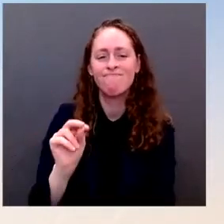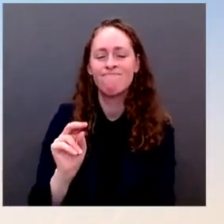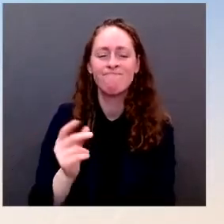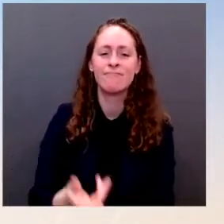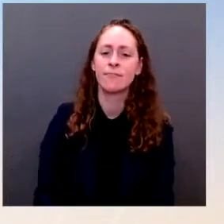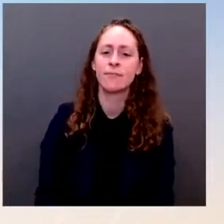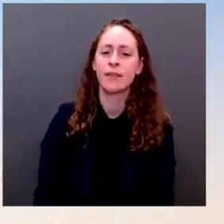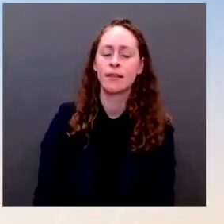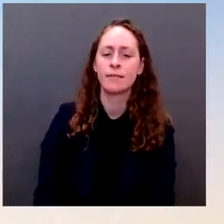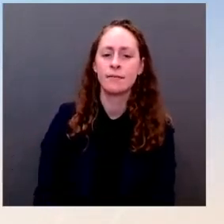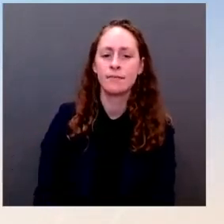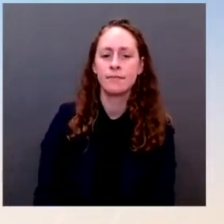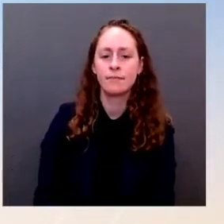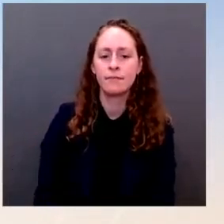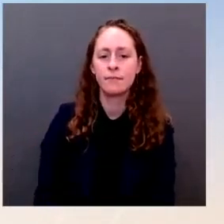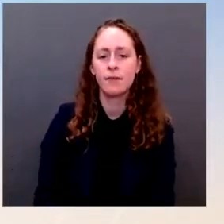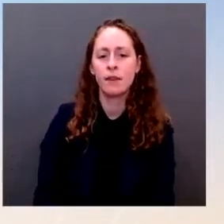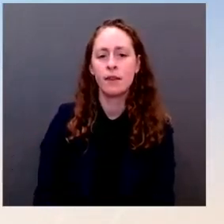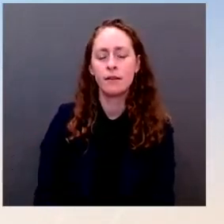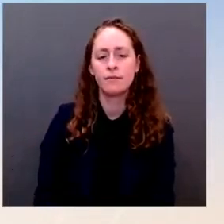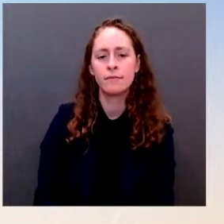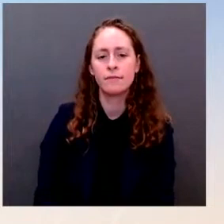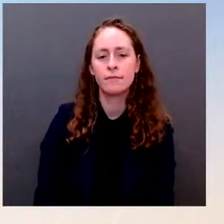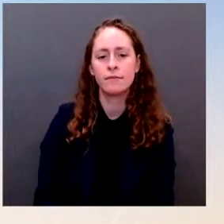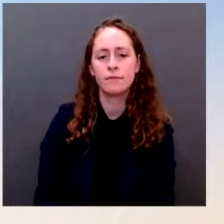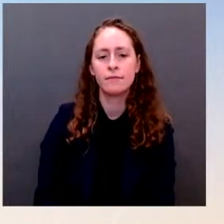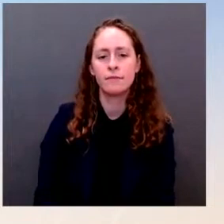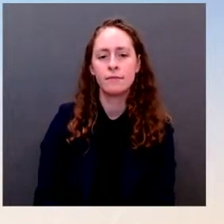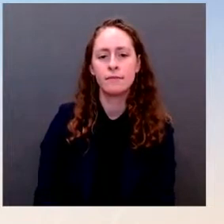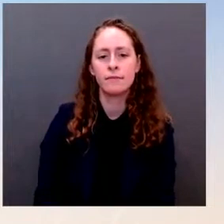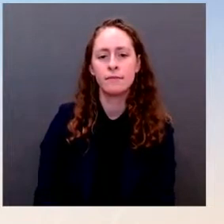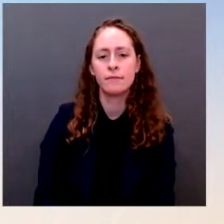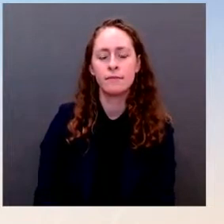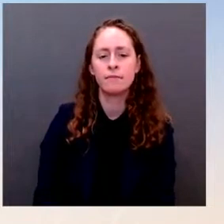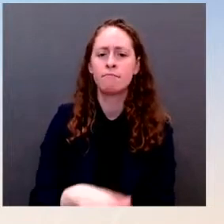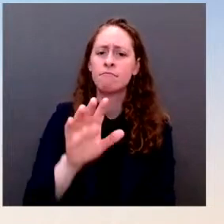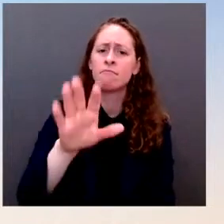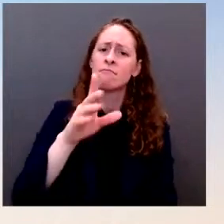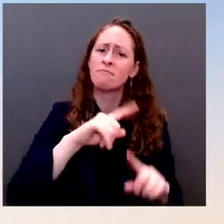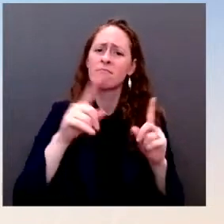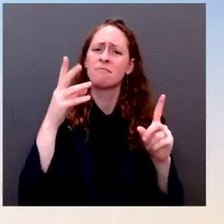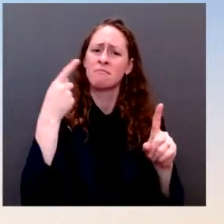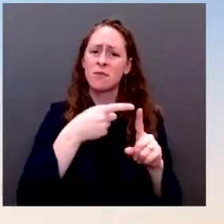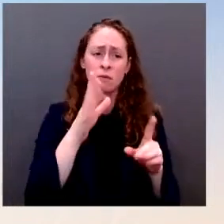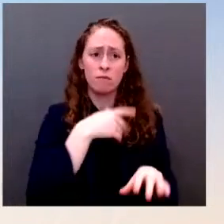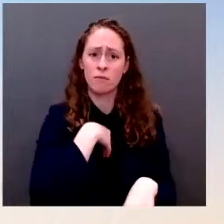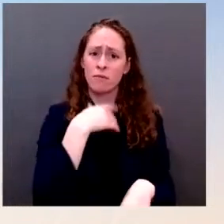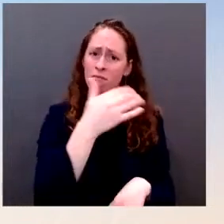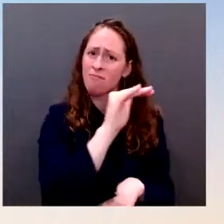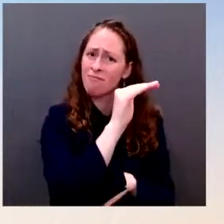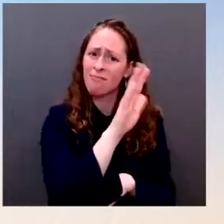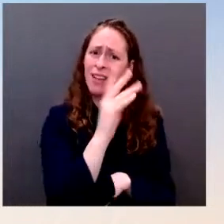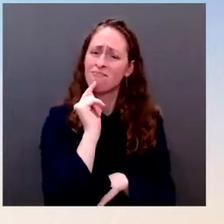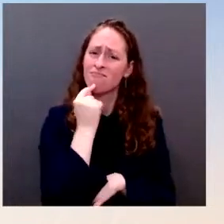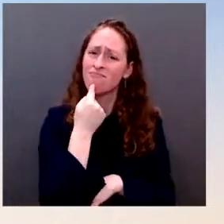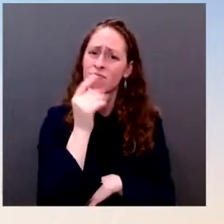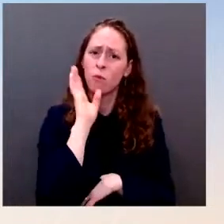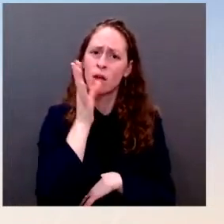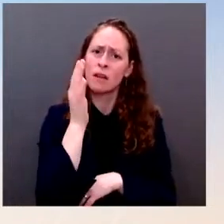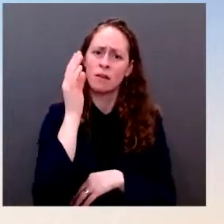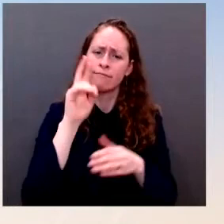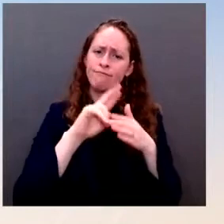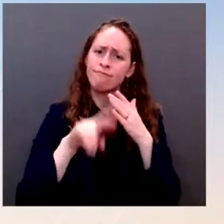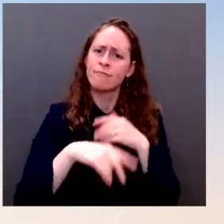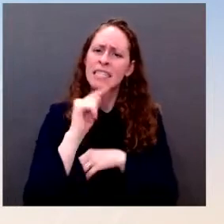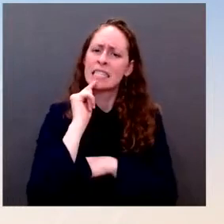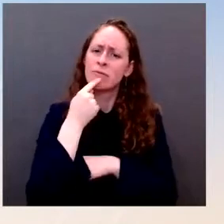that we're talking about as it relates to Russian aggression or the potential of invasion are unprecedented, would pose massive